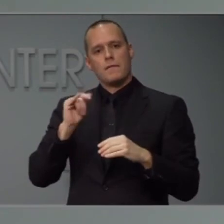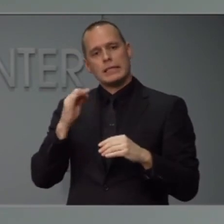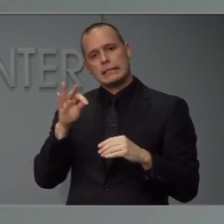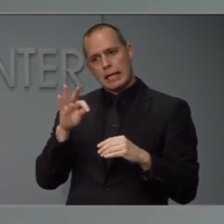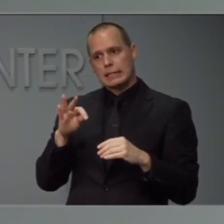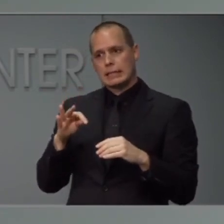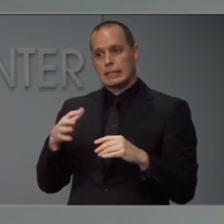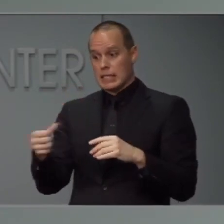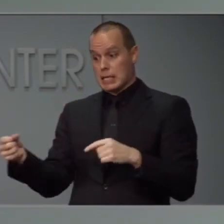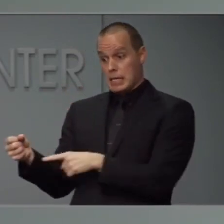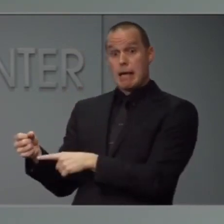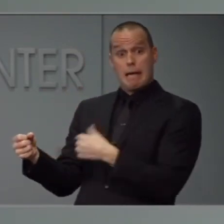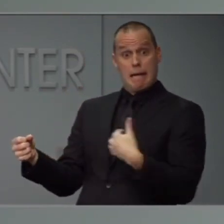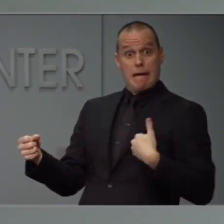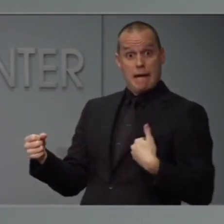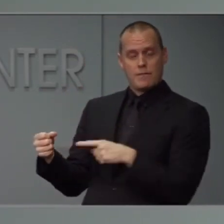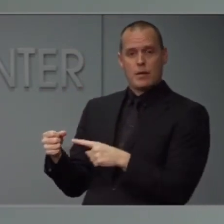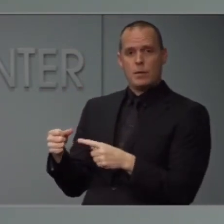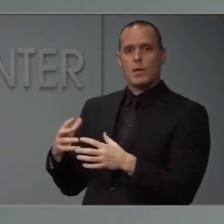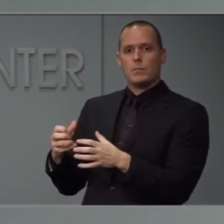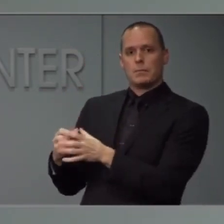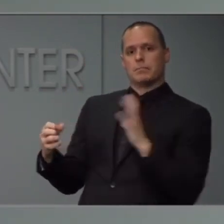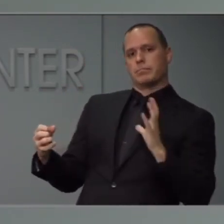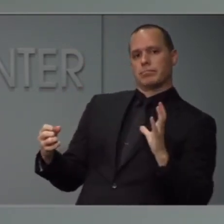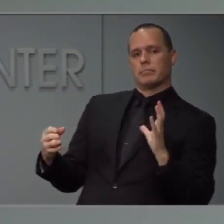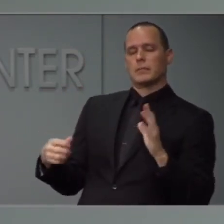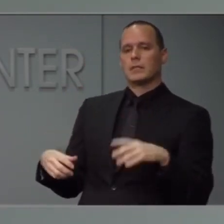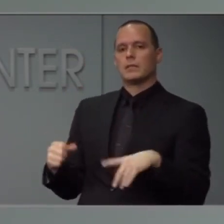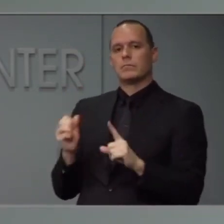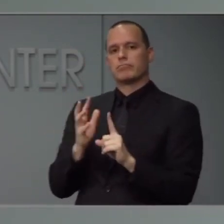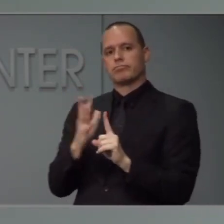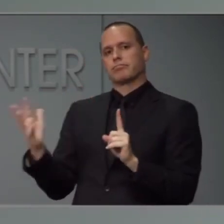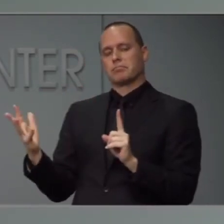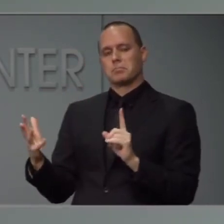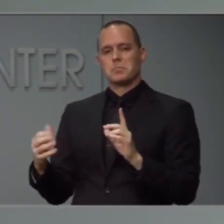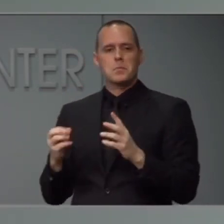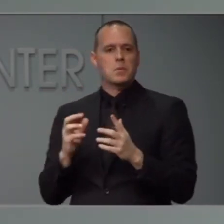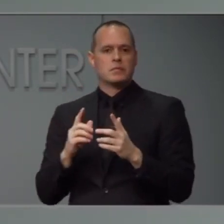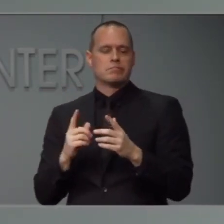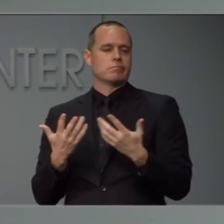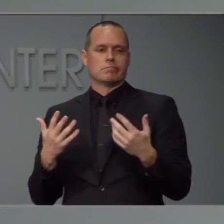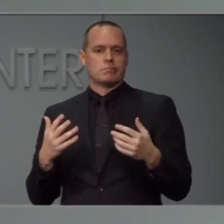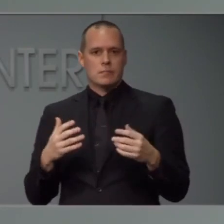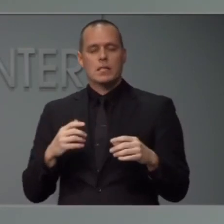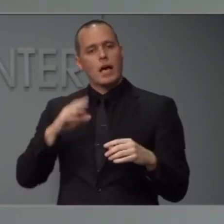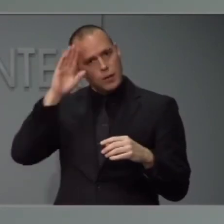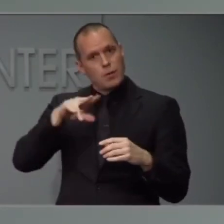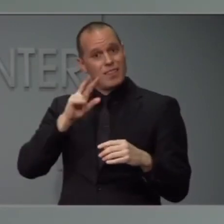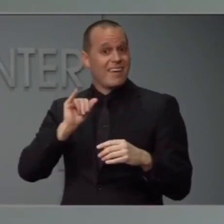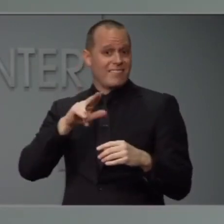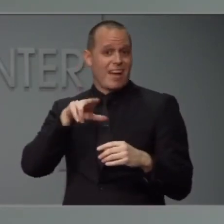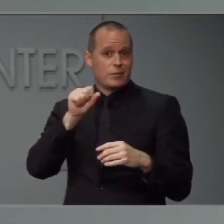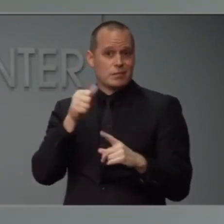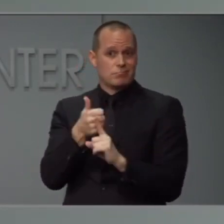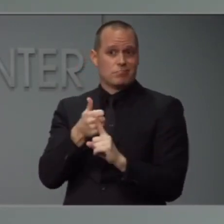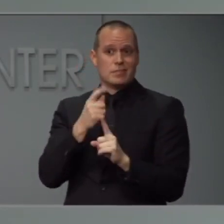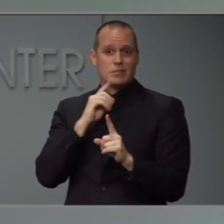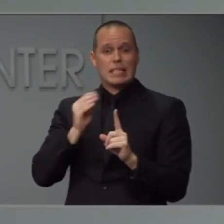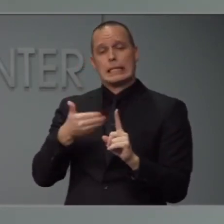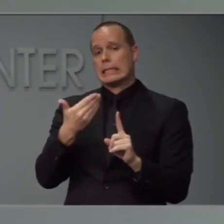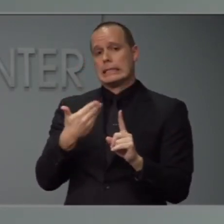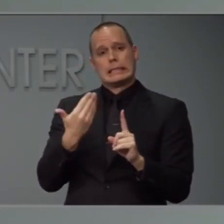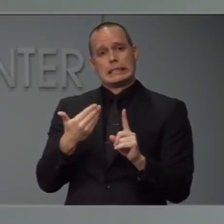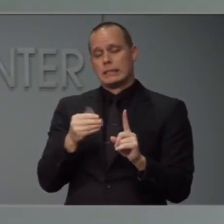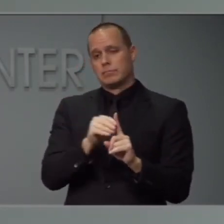people who may not have been exposed yet to the virus. But we know this virus is contagious and it spreads and so this is